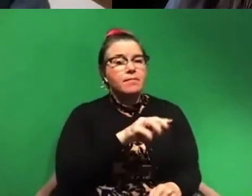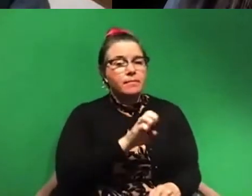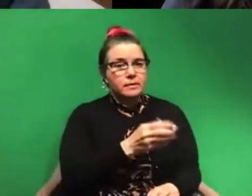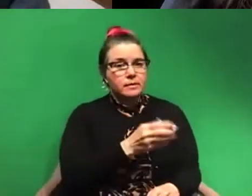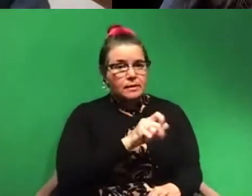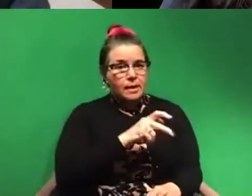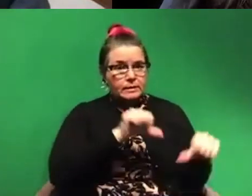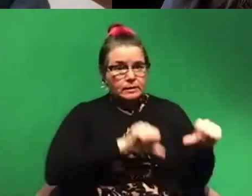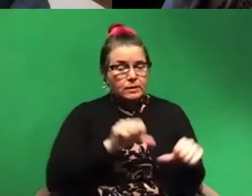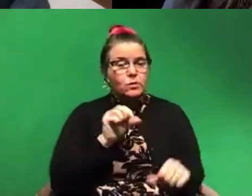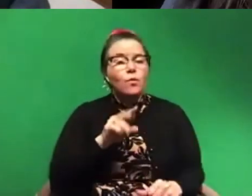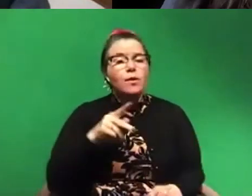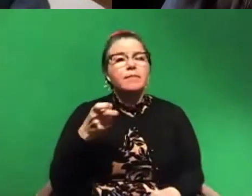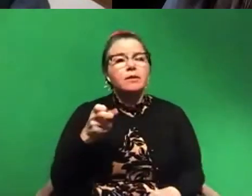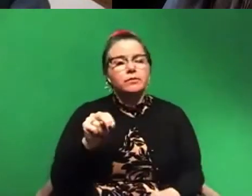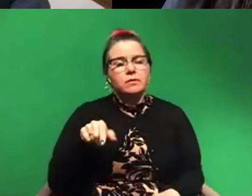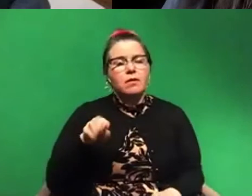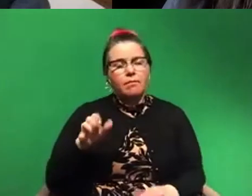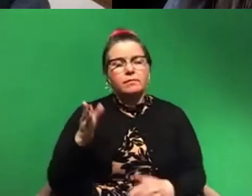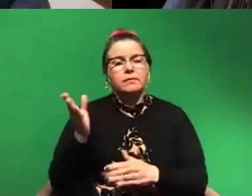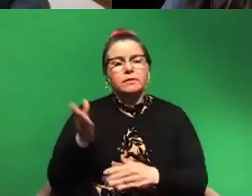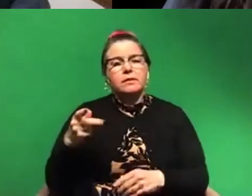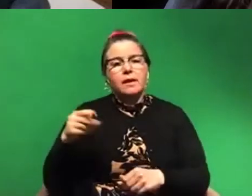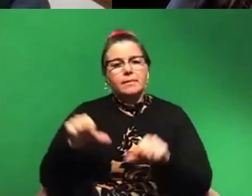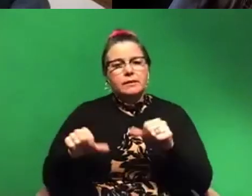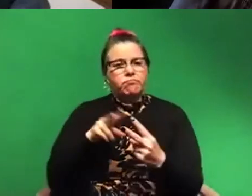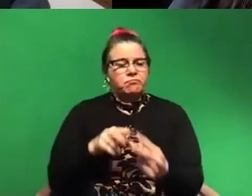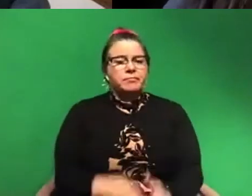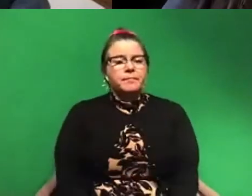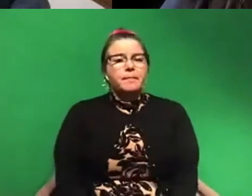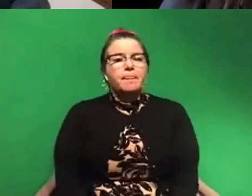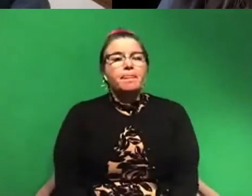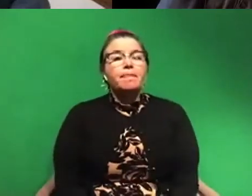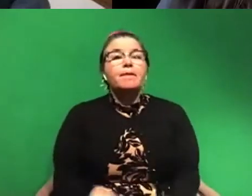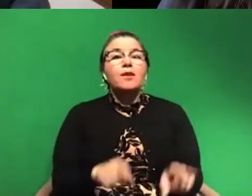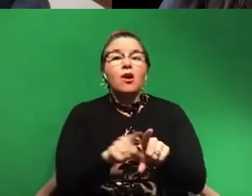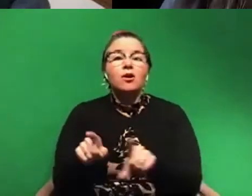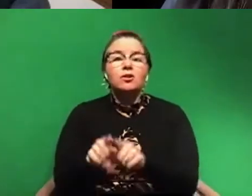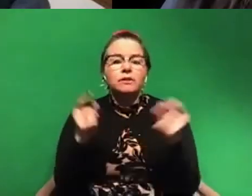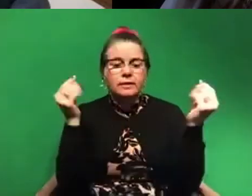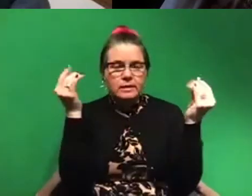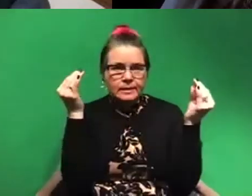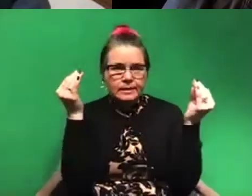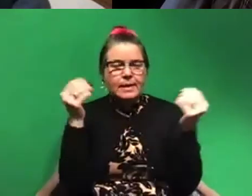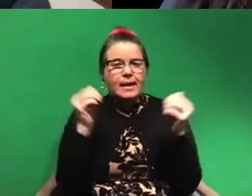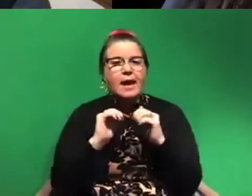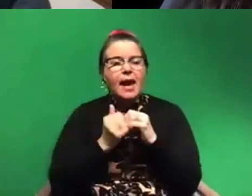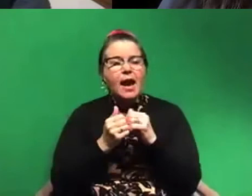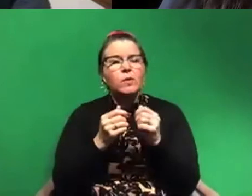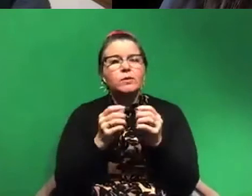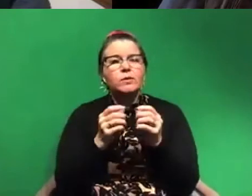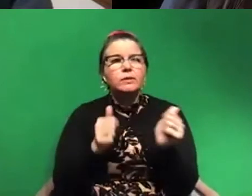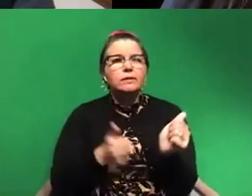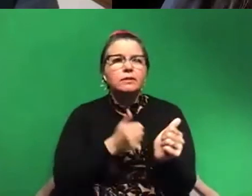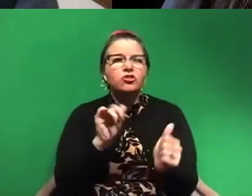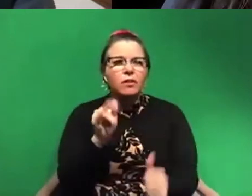So patreon.com slash Skype a Scientist. We are also thinking about how to pursue July and August.